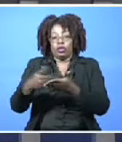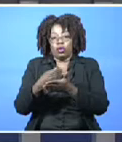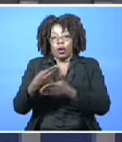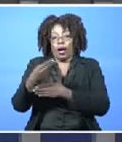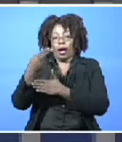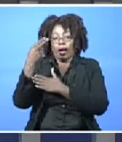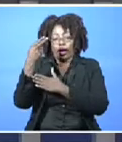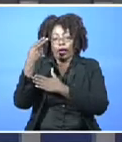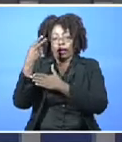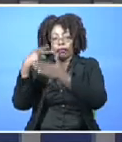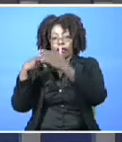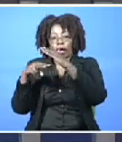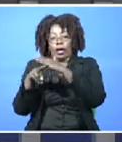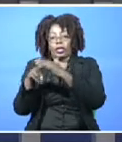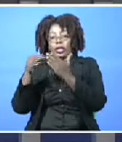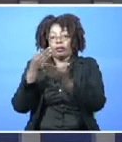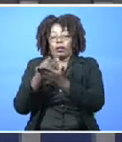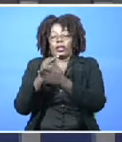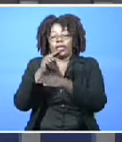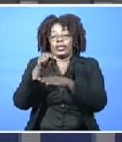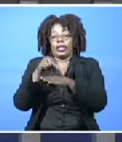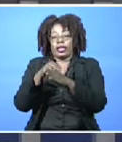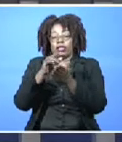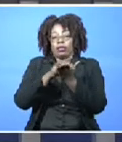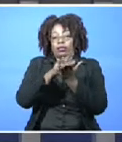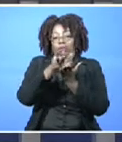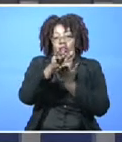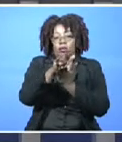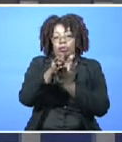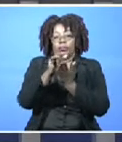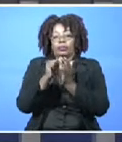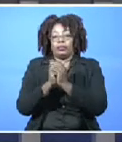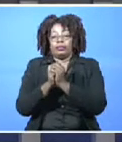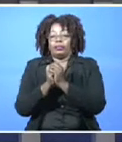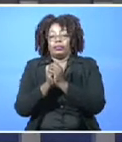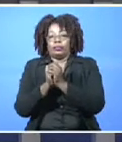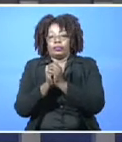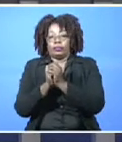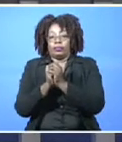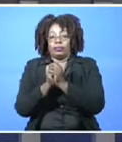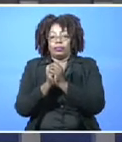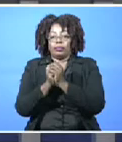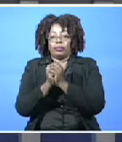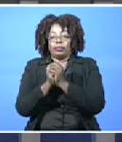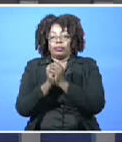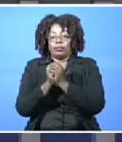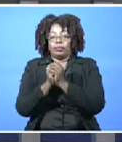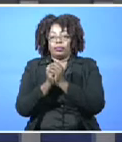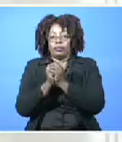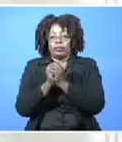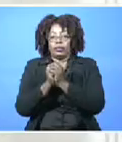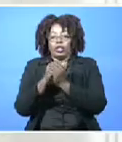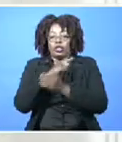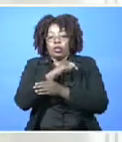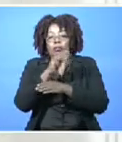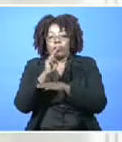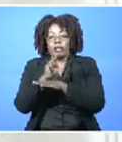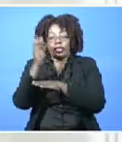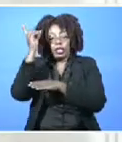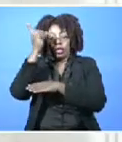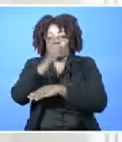forecasts and revenues at the national flag carrier. Here's Keishla Adderley. Tourism Minister